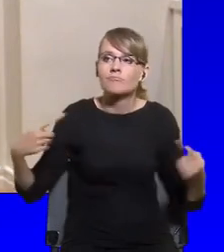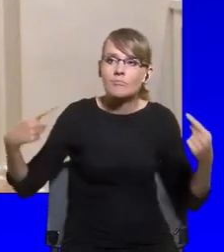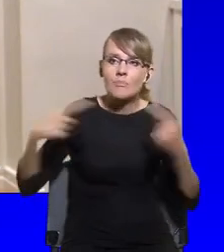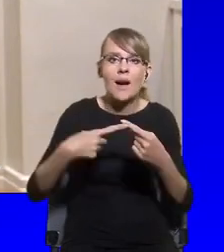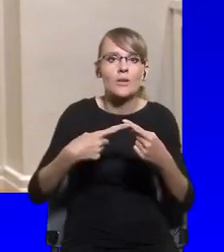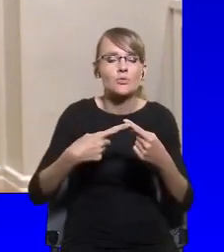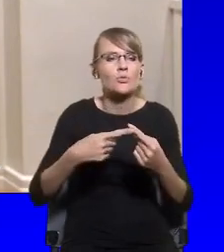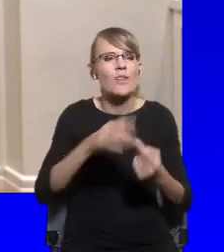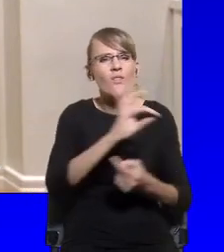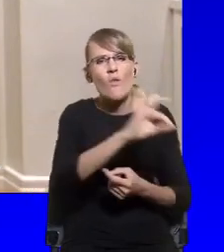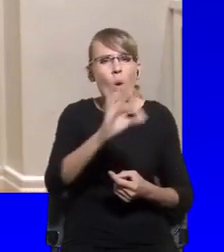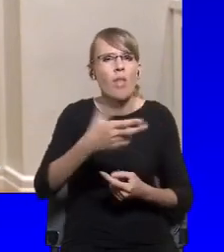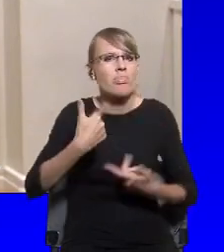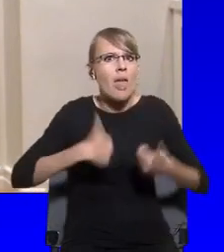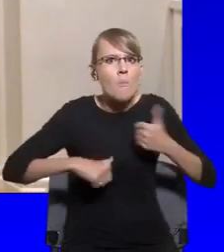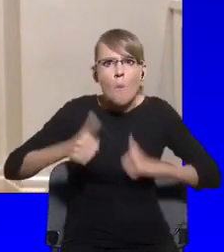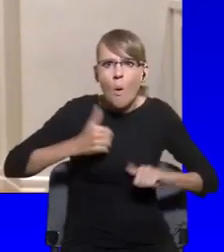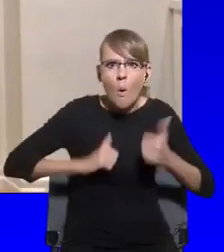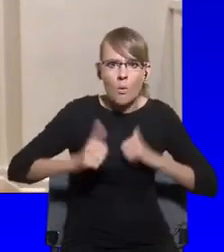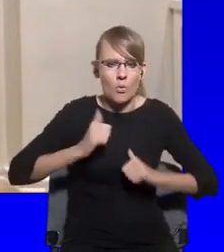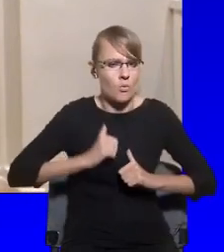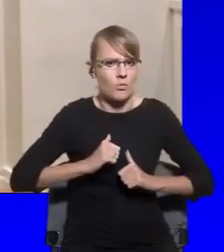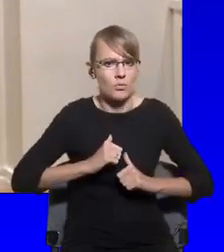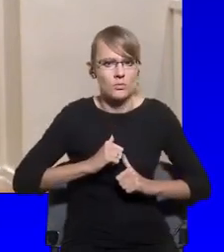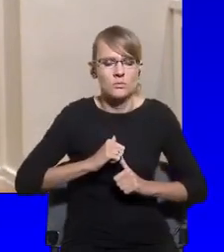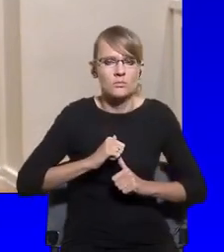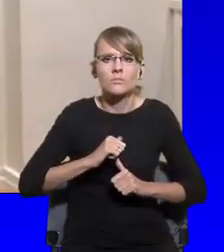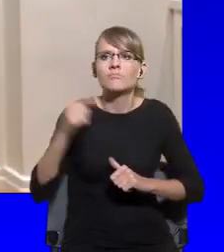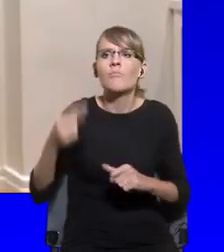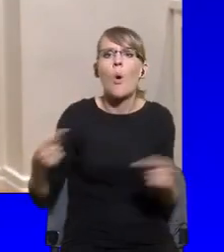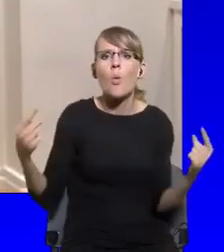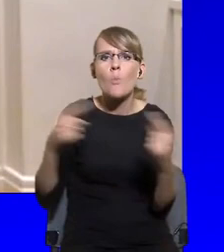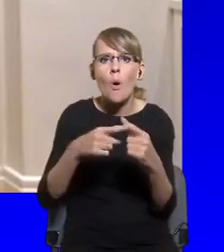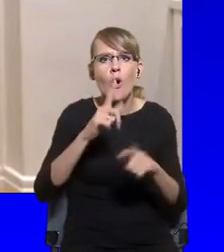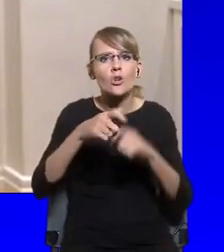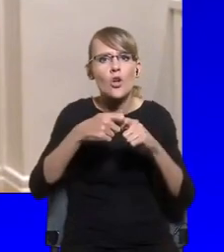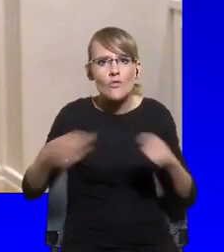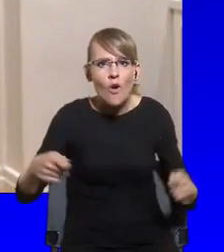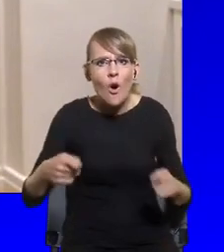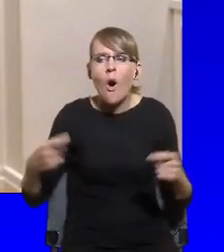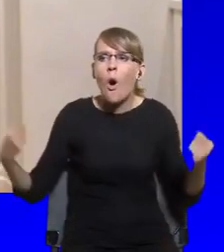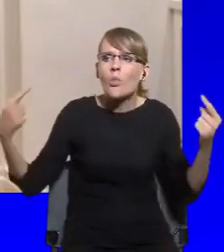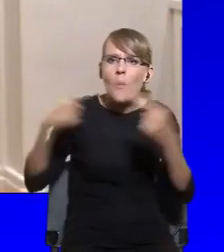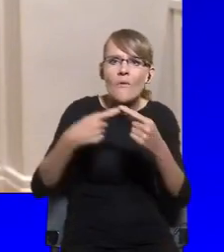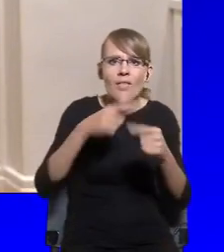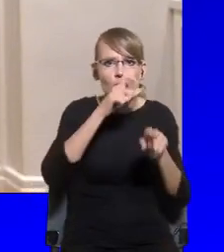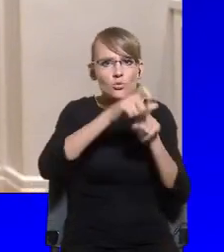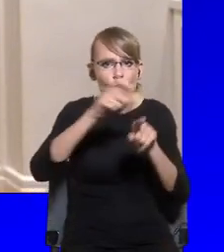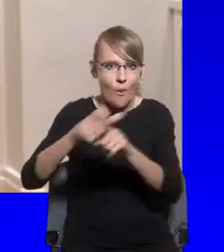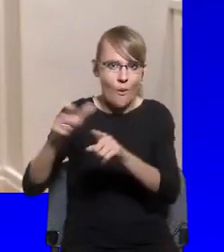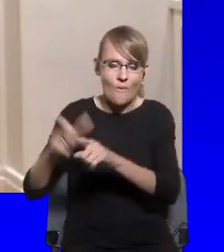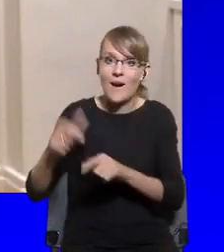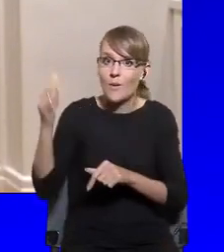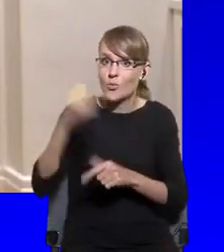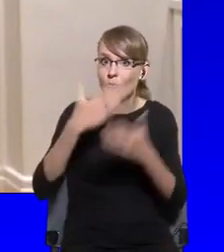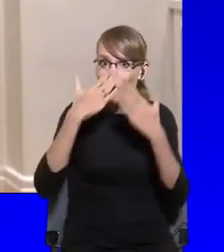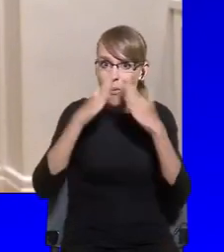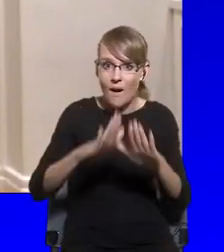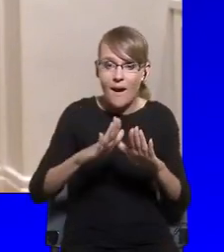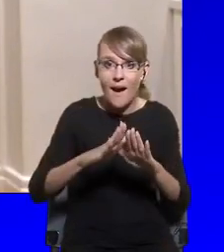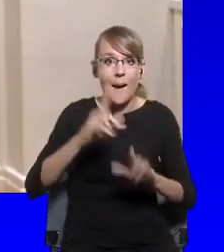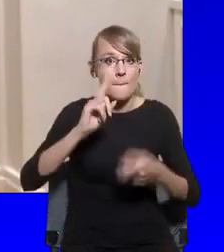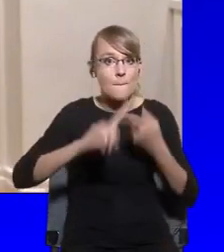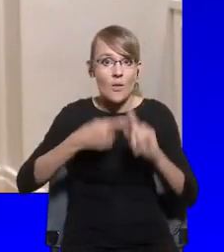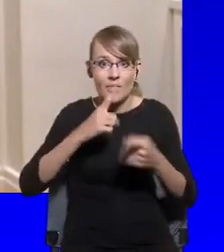words. Uh, secondly, then of course also to, uh, to demonstrate that democratic policies are the